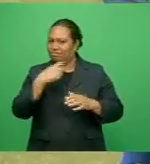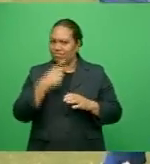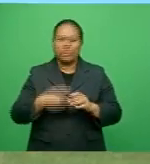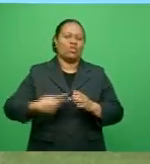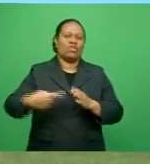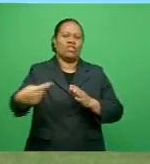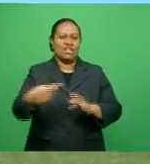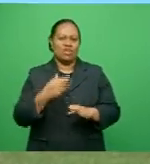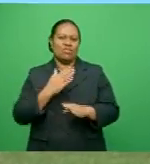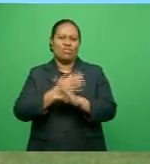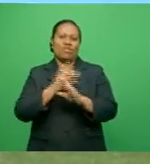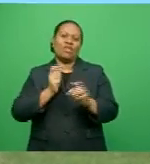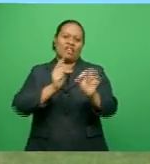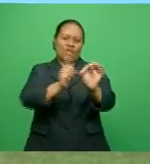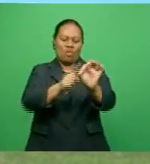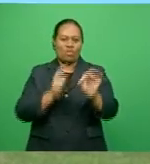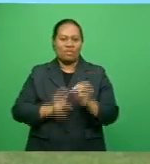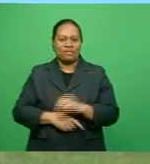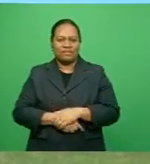his goals.